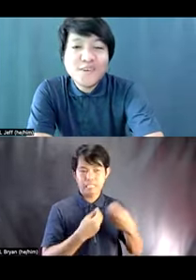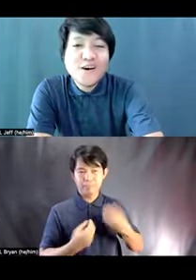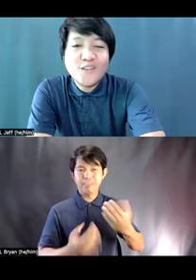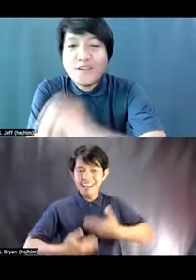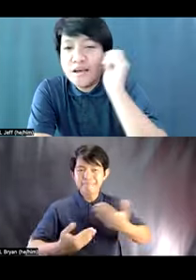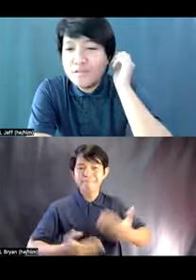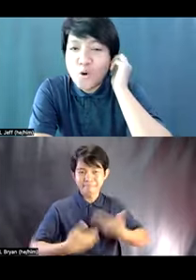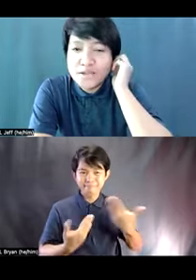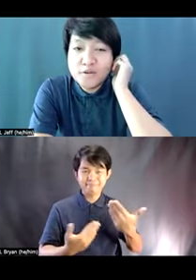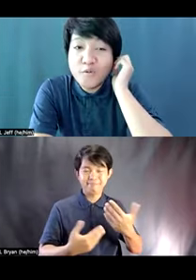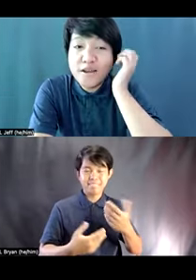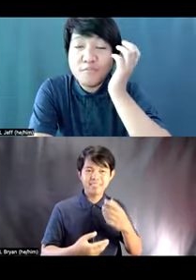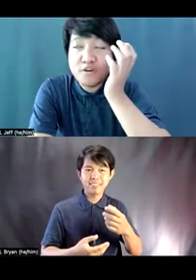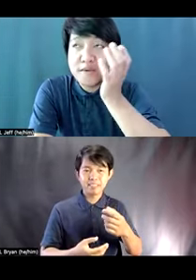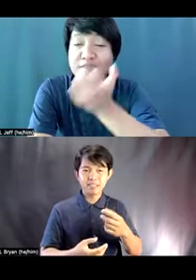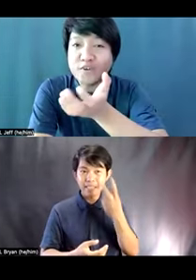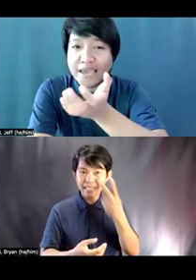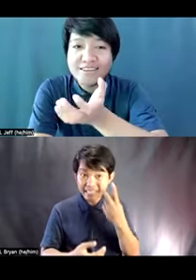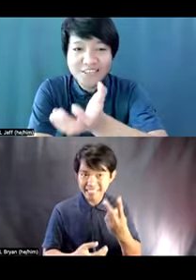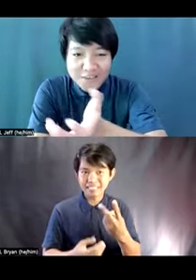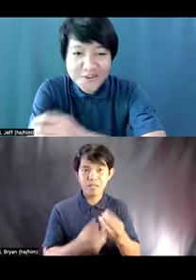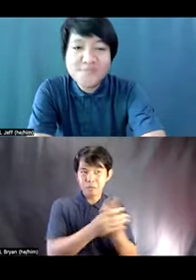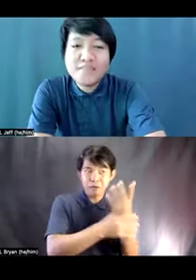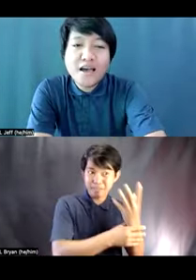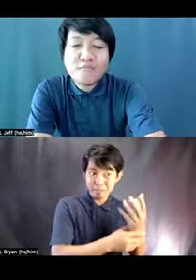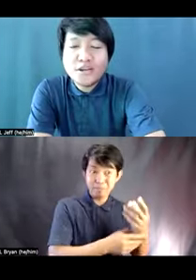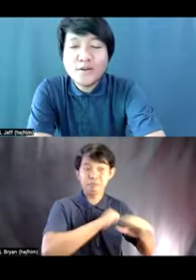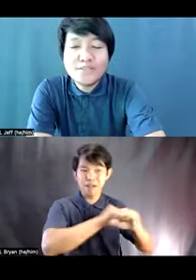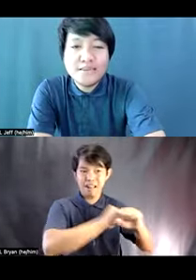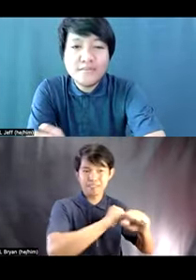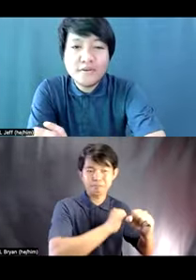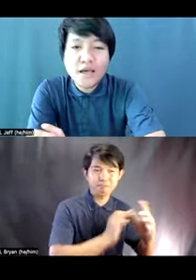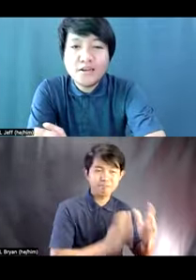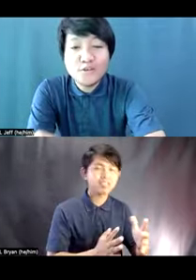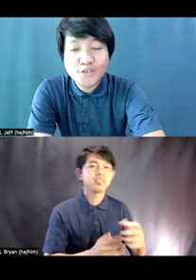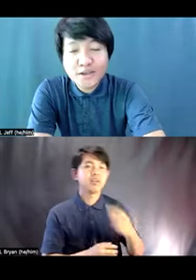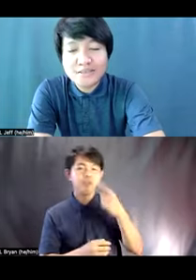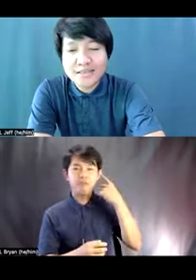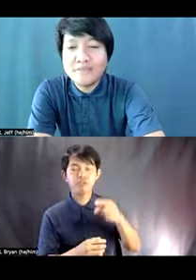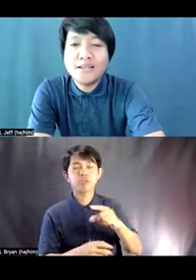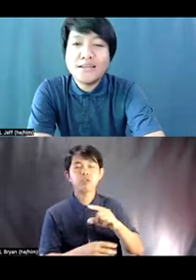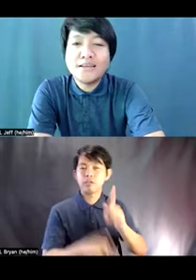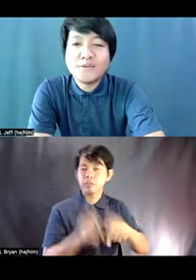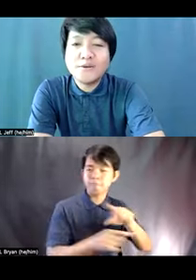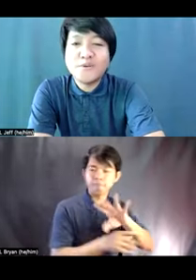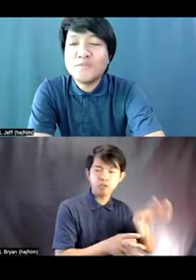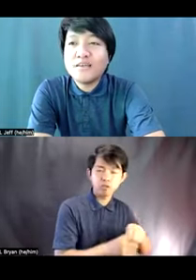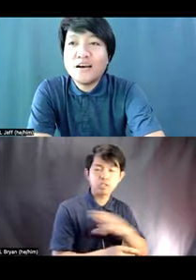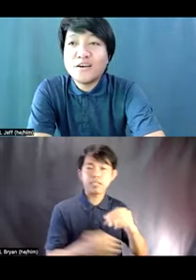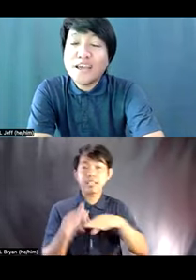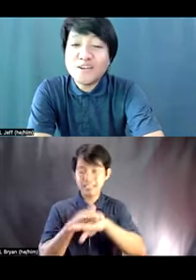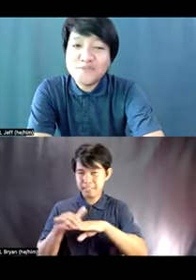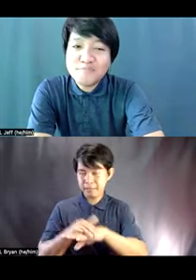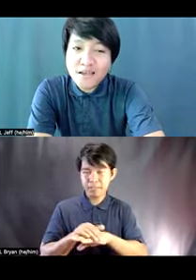on, uh, knowing the growing number of advocates here, uh, for inclusive, uh, inclusion and accessibility. So, uh,